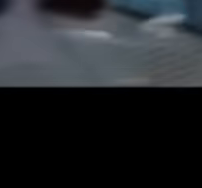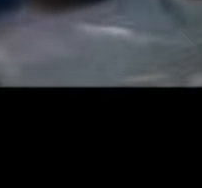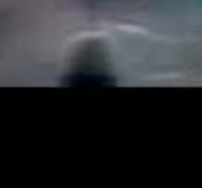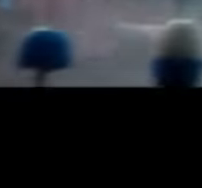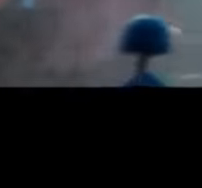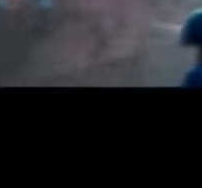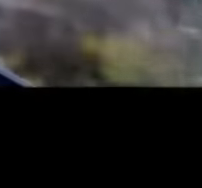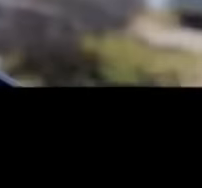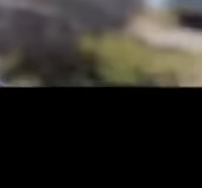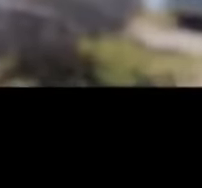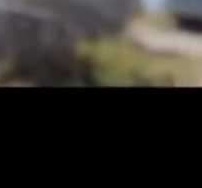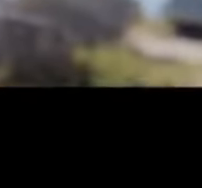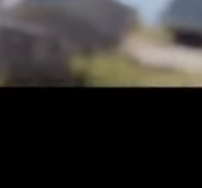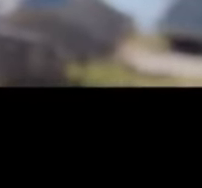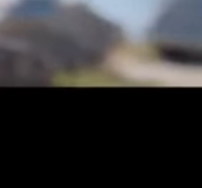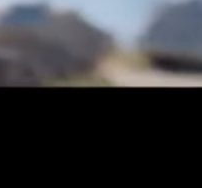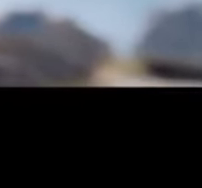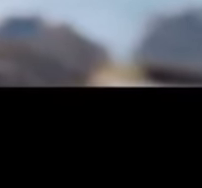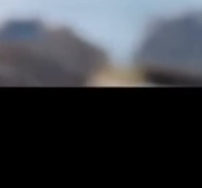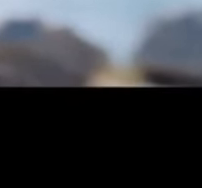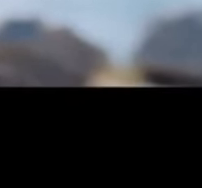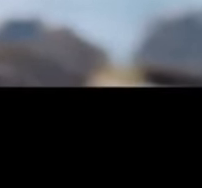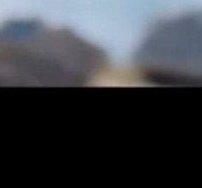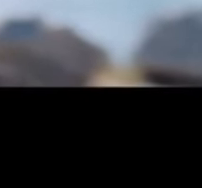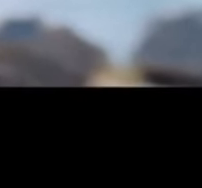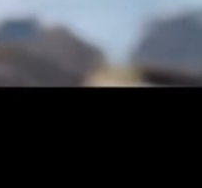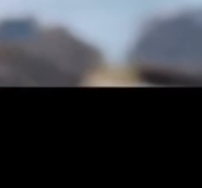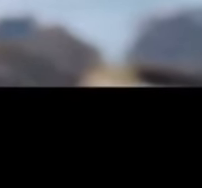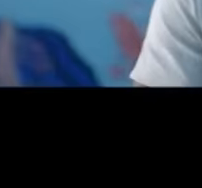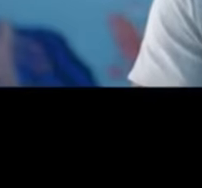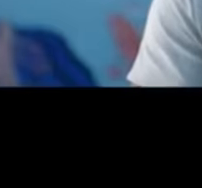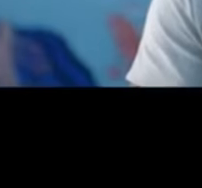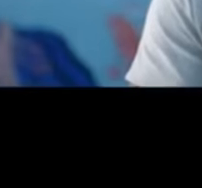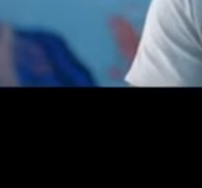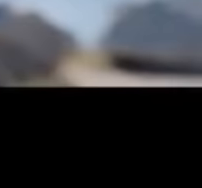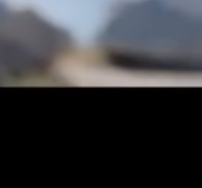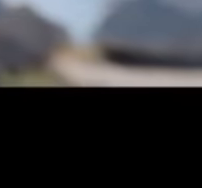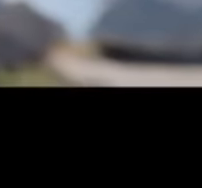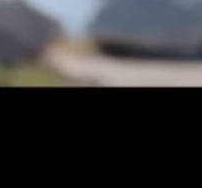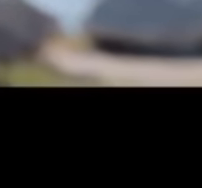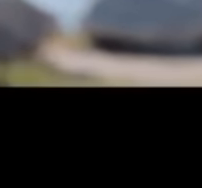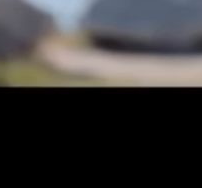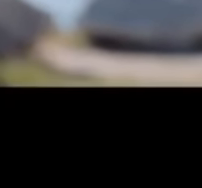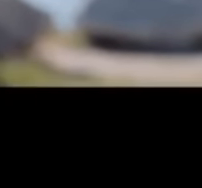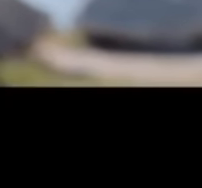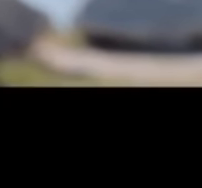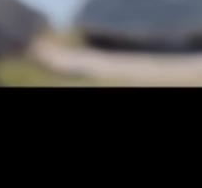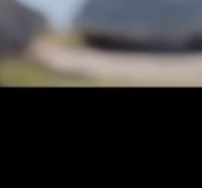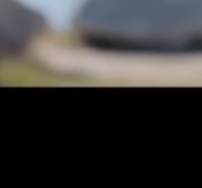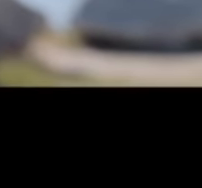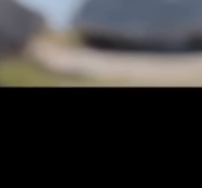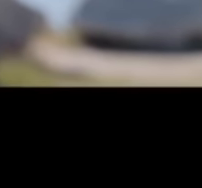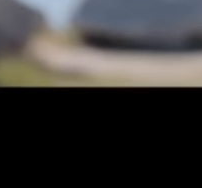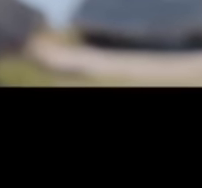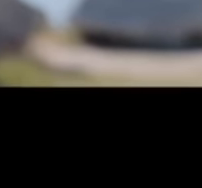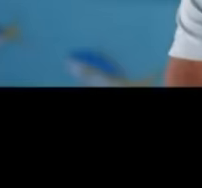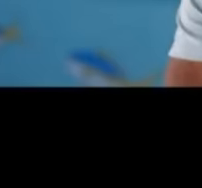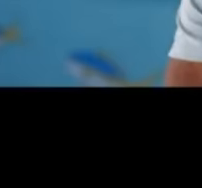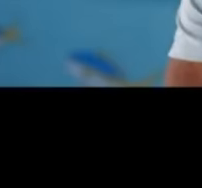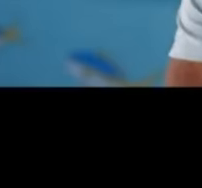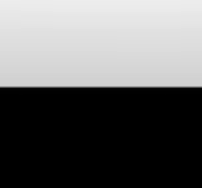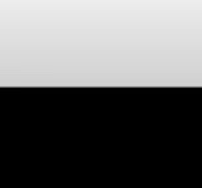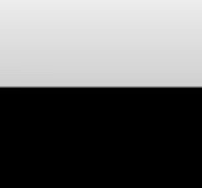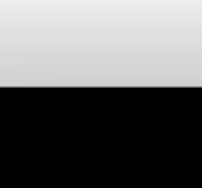he gave me some great Mahi Mahi bag. Anyway, they paid fast and got me in a new car. Now, call the cab. I want you to meet my alpaca guy.